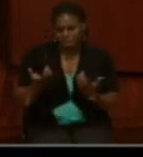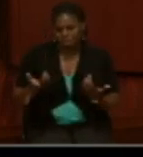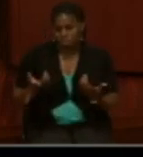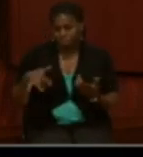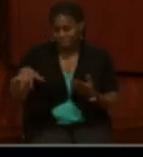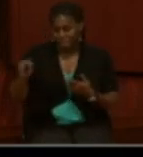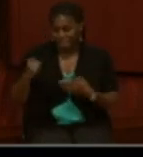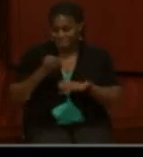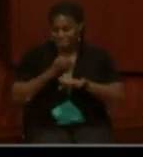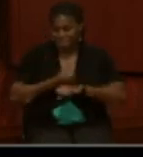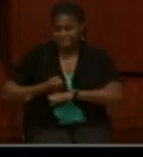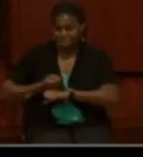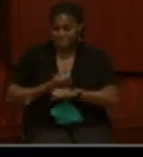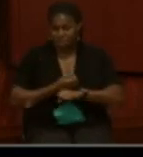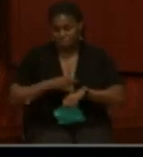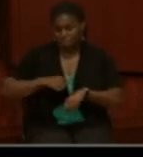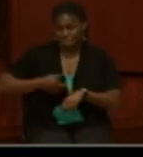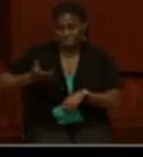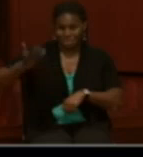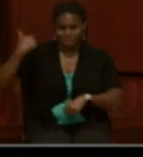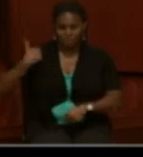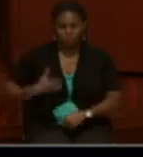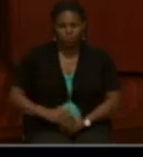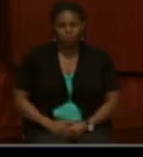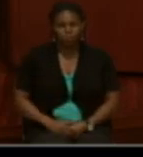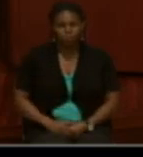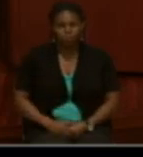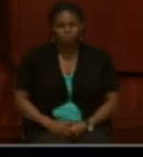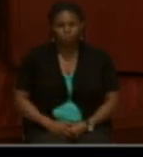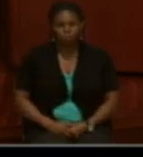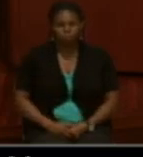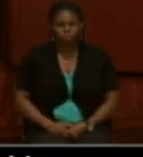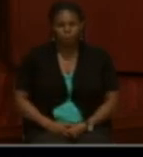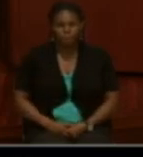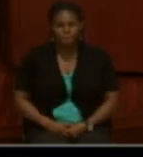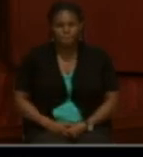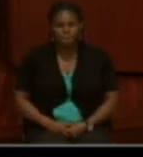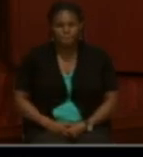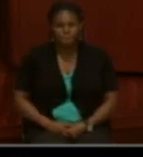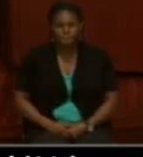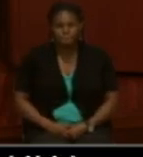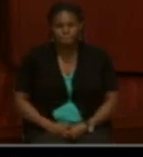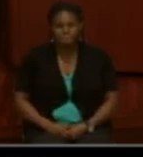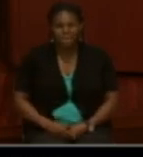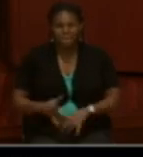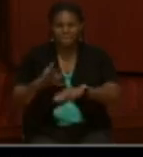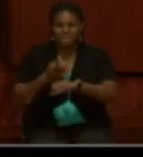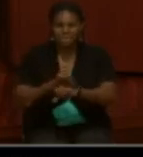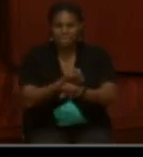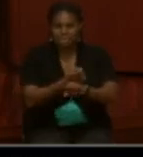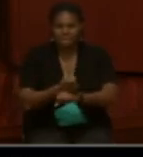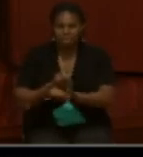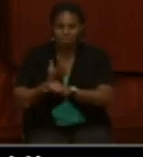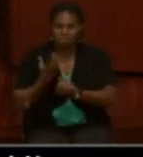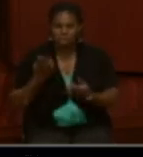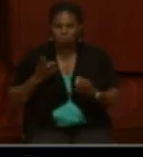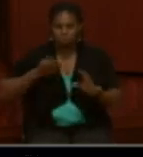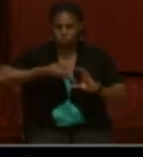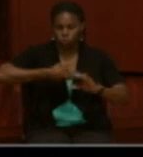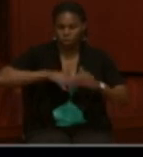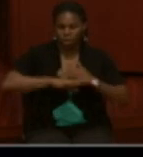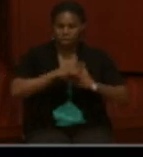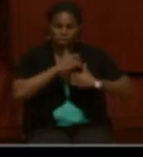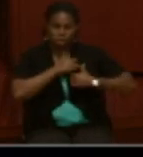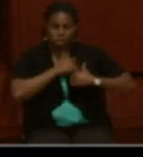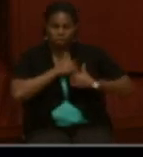fact a slave at time of enlistment. It's not uncommon for slaves who are joining the Army to be shown